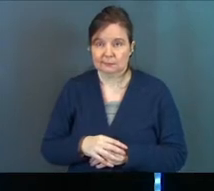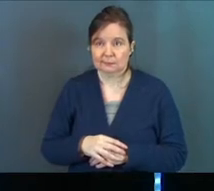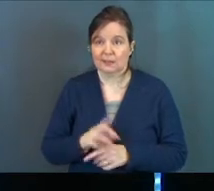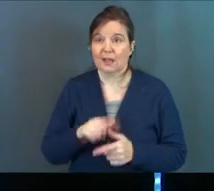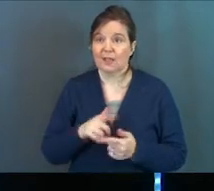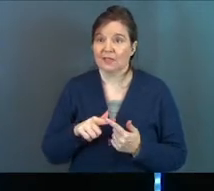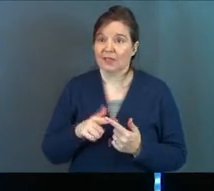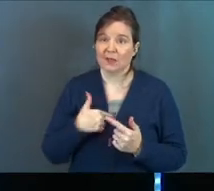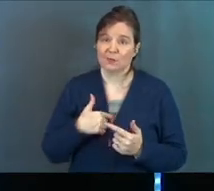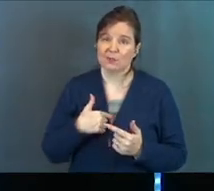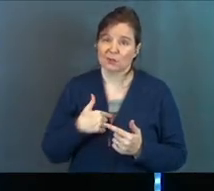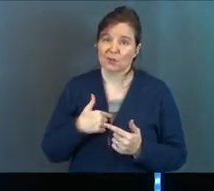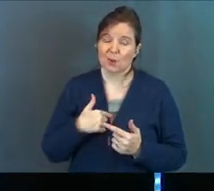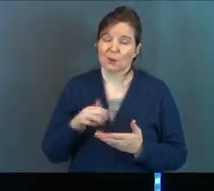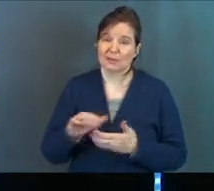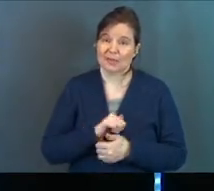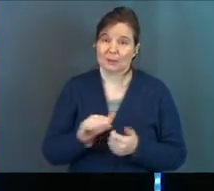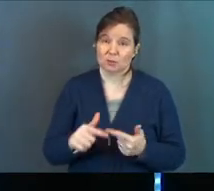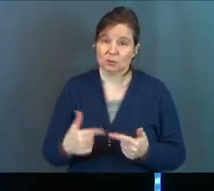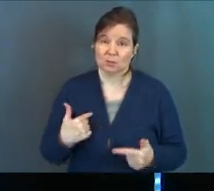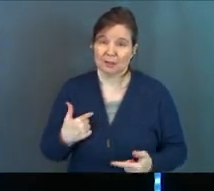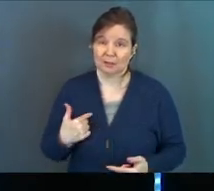And that was so destructive to me.